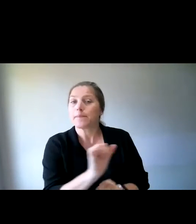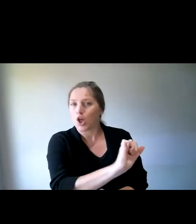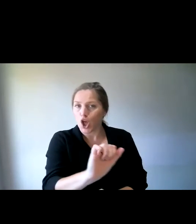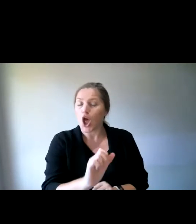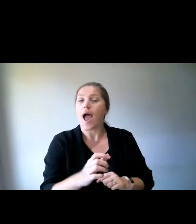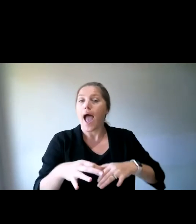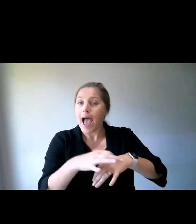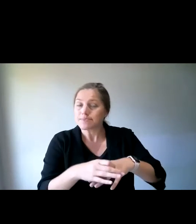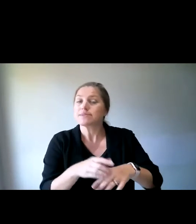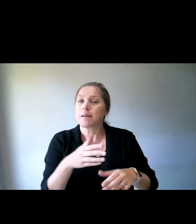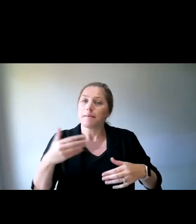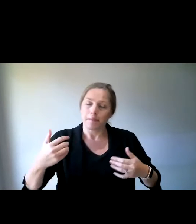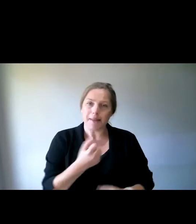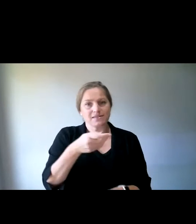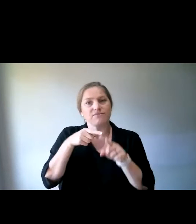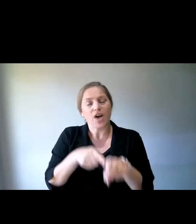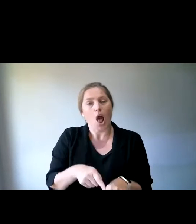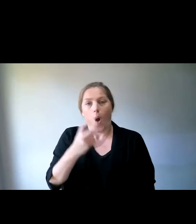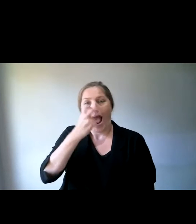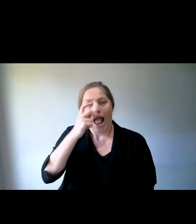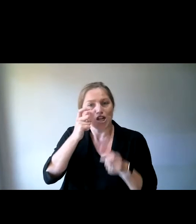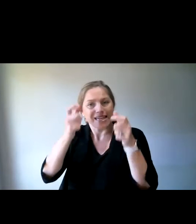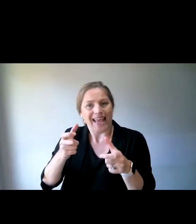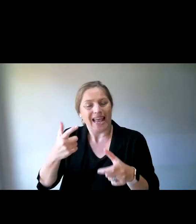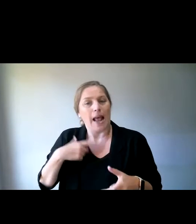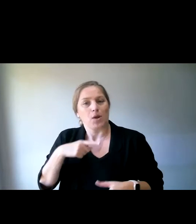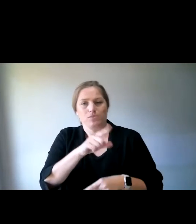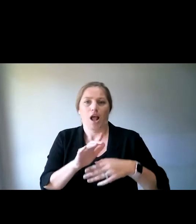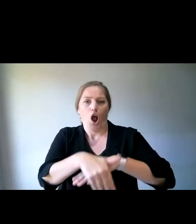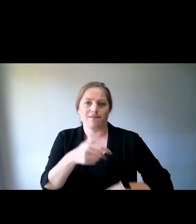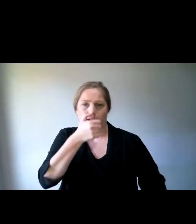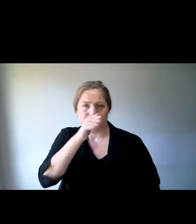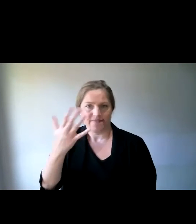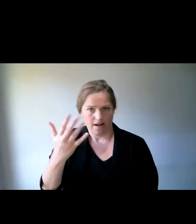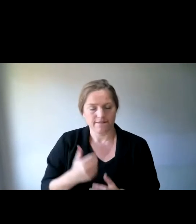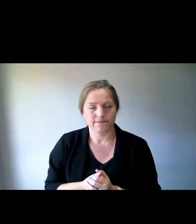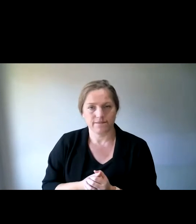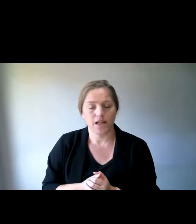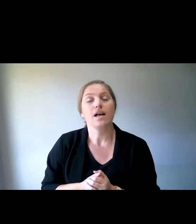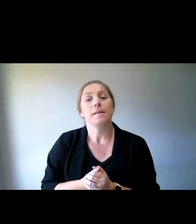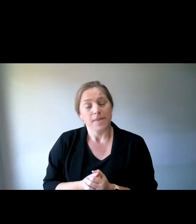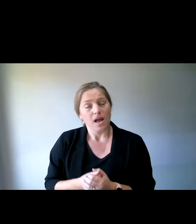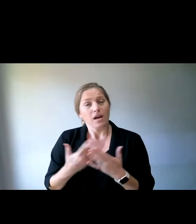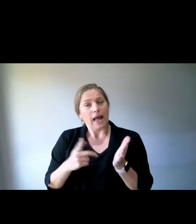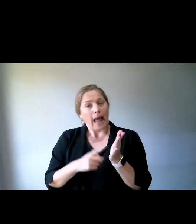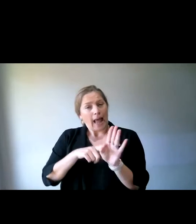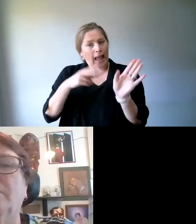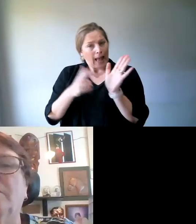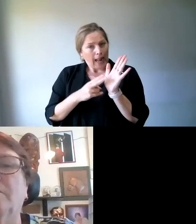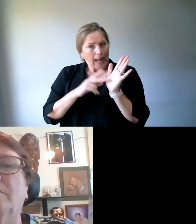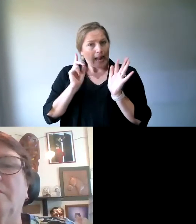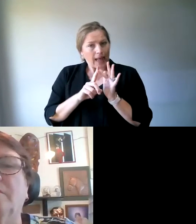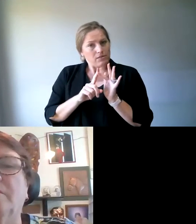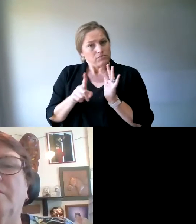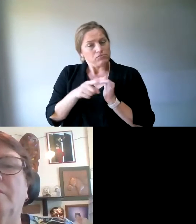he's too old for the NDIS. One of the reasons I was really keen to talk to Lynn today, though, is the fact that she was also, she's also an